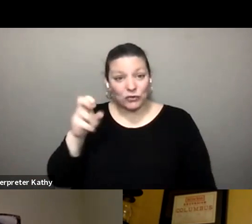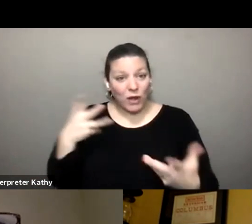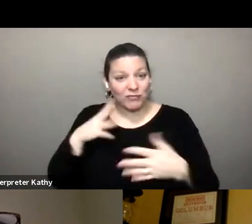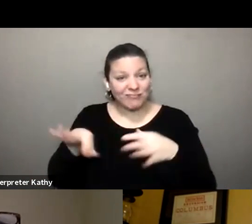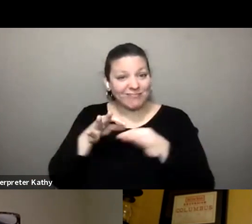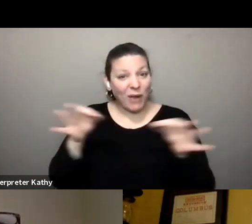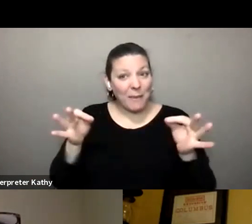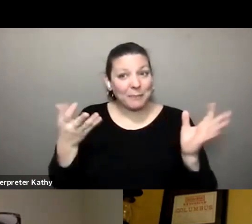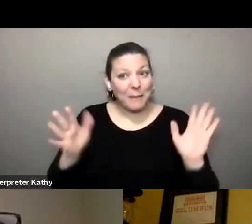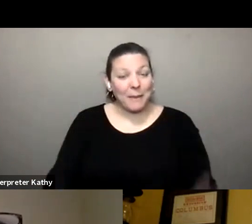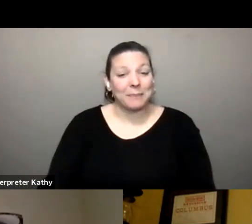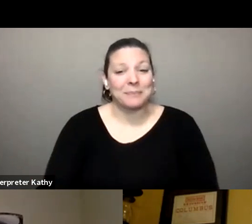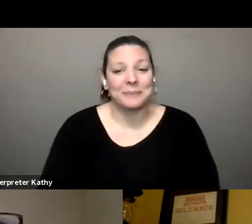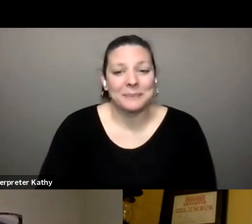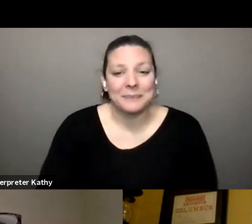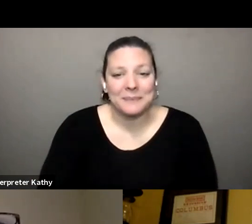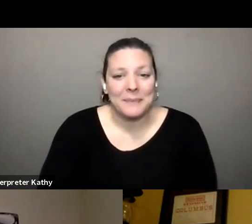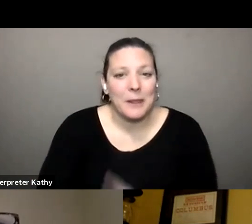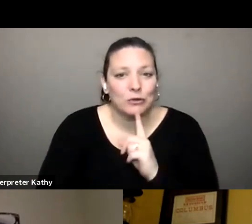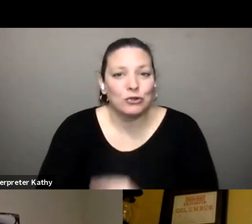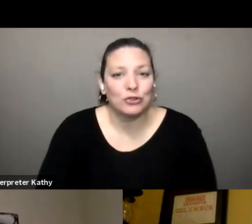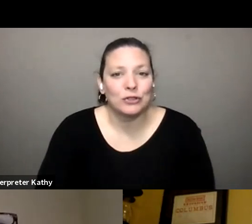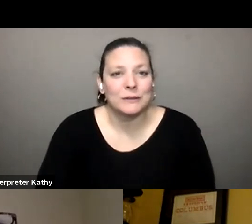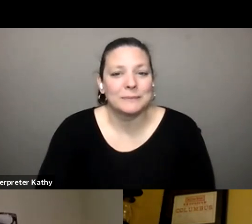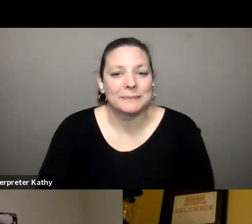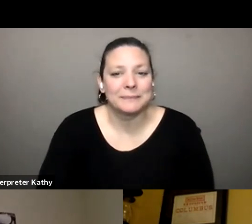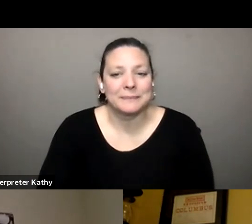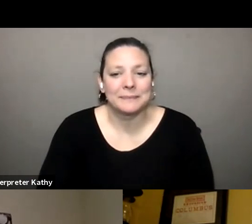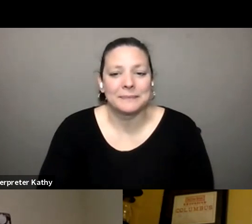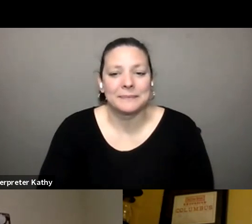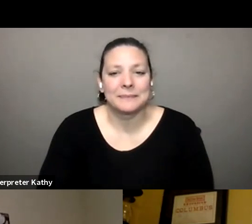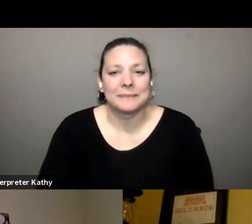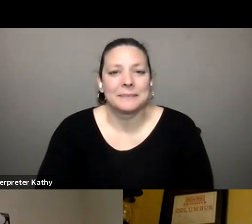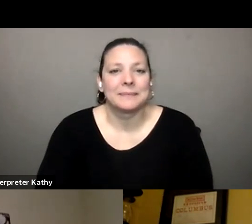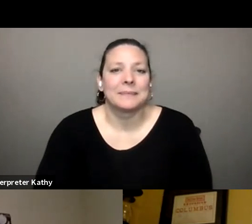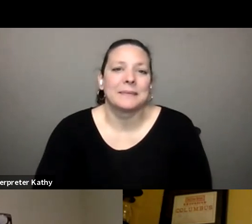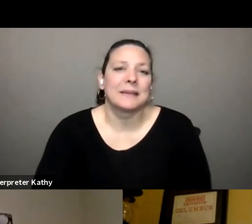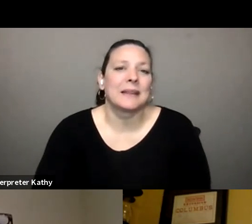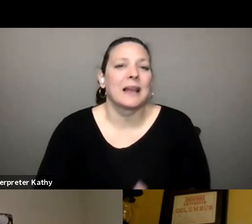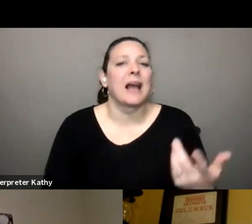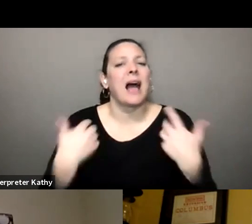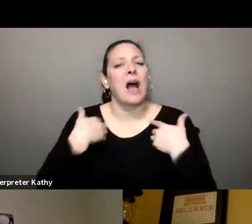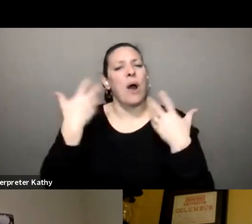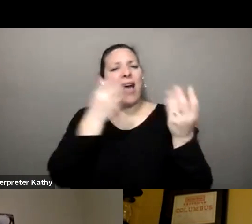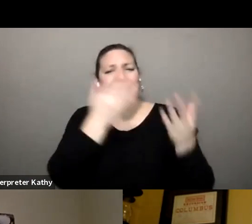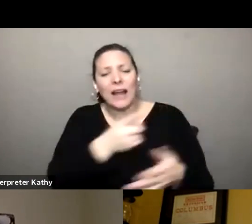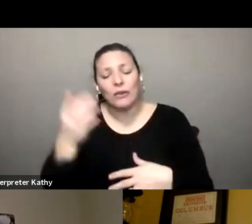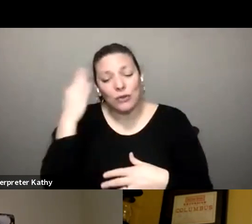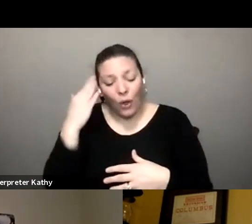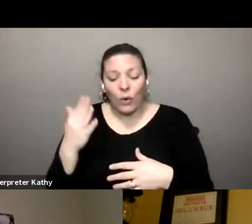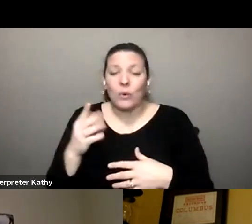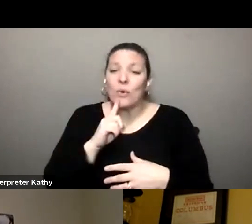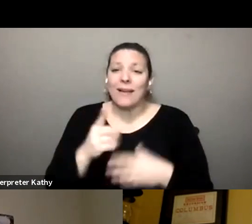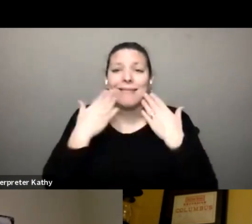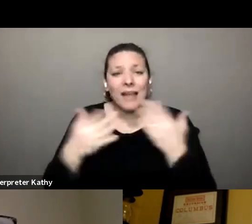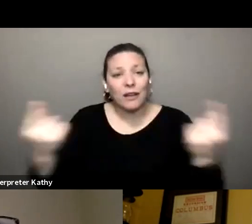up sure um just with letting everybody know you know thank you so much